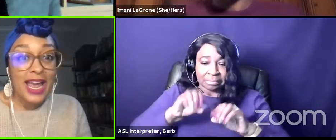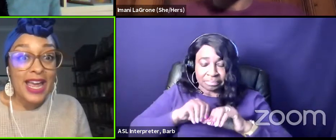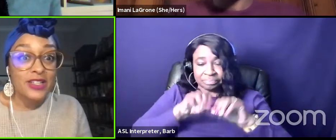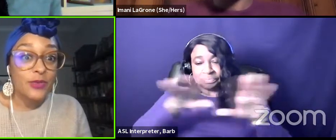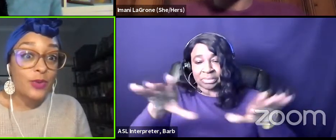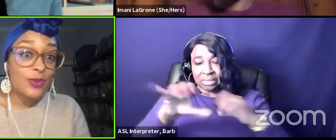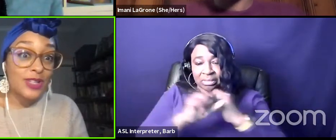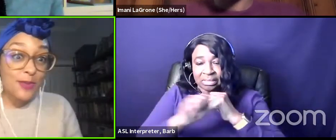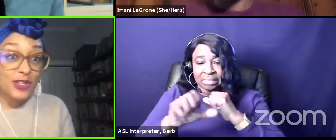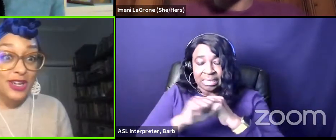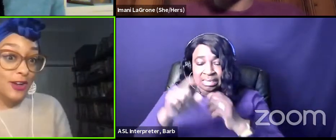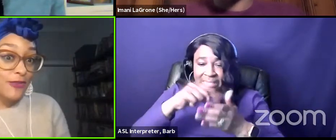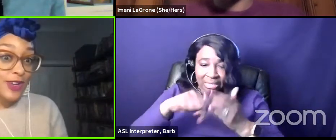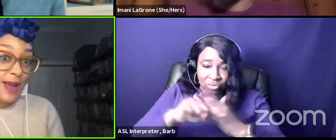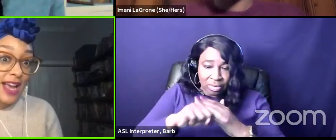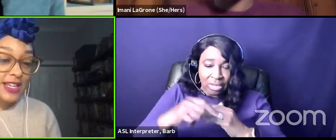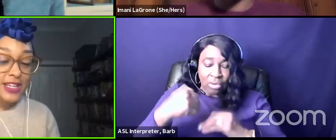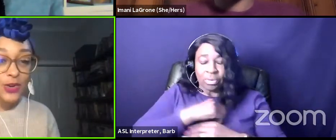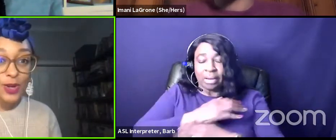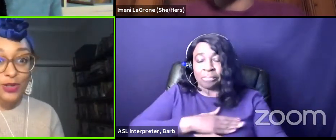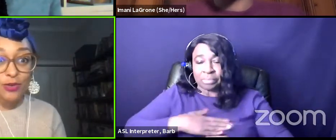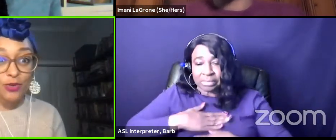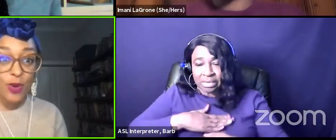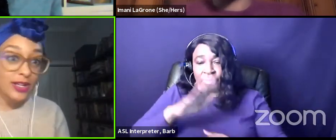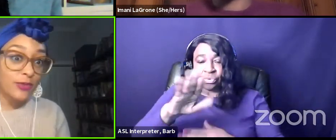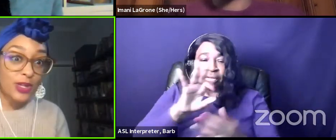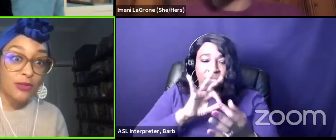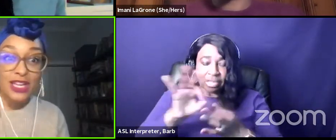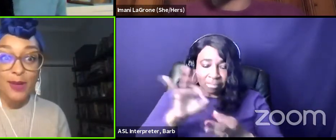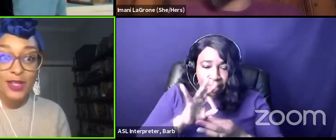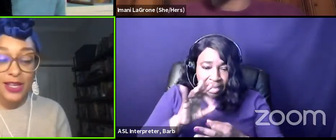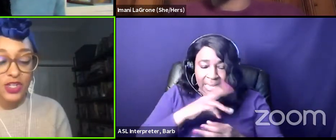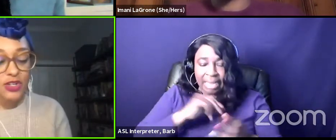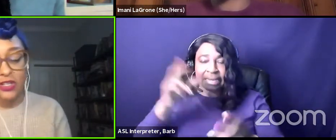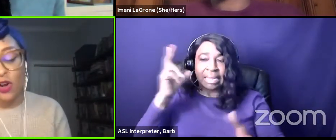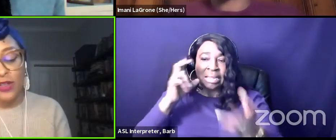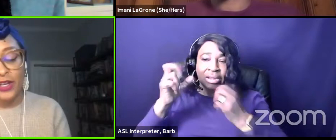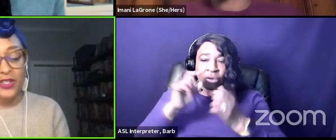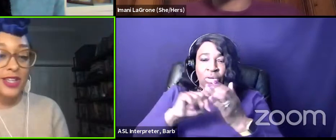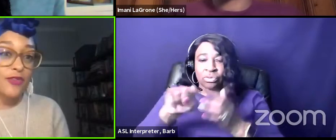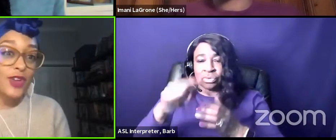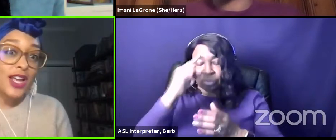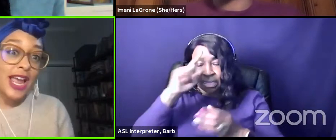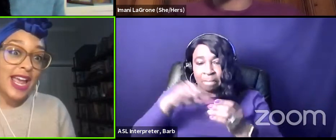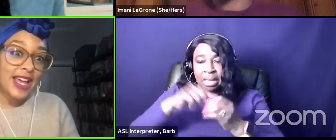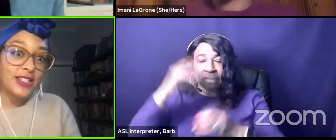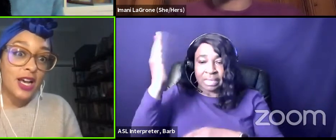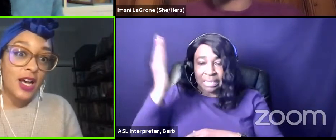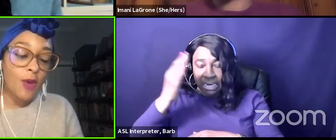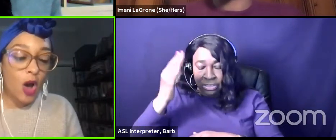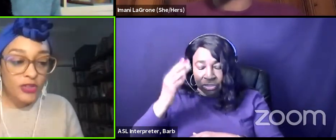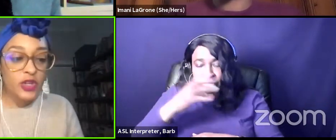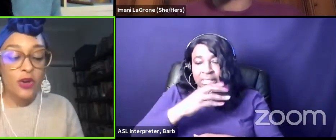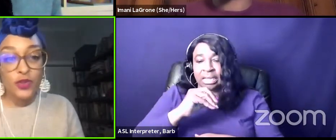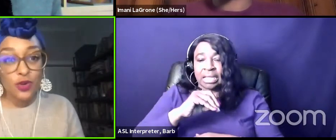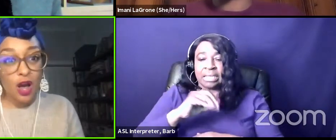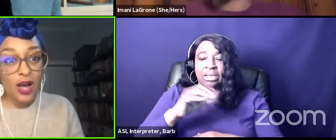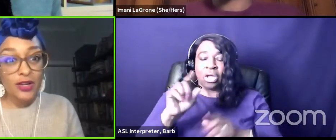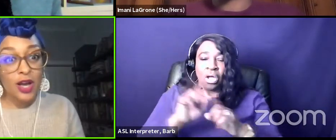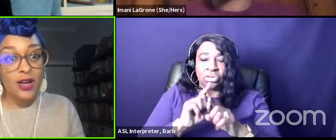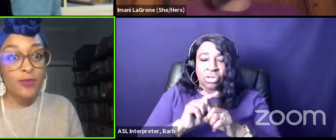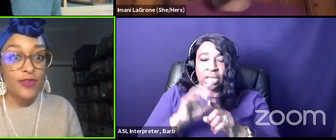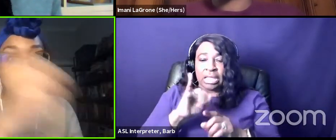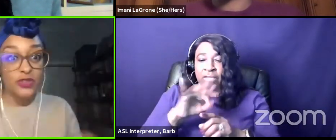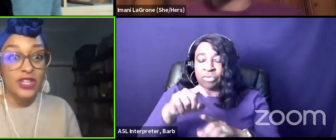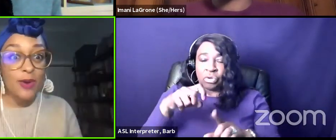week and we would really appreciate your feedback and hear what you want what you think about the lectures and all that good stuff and um also if you